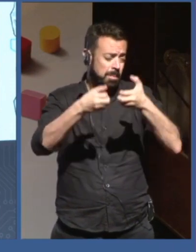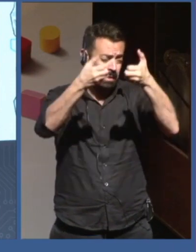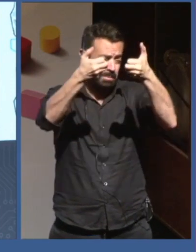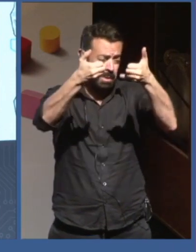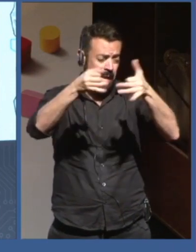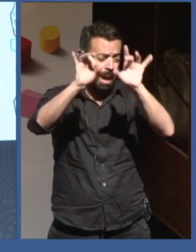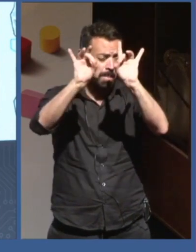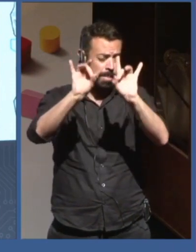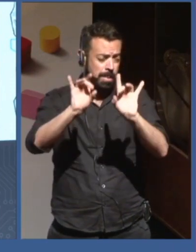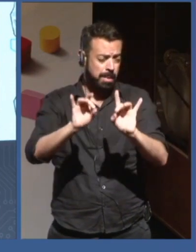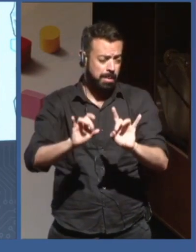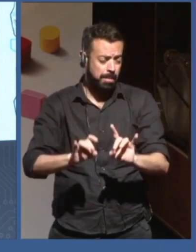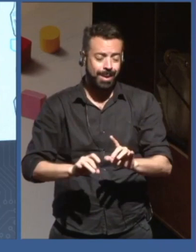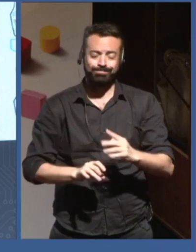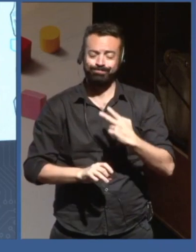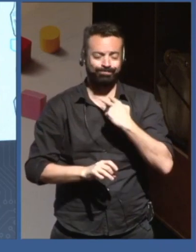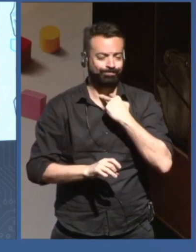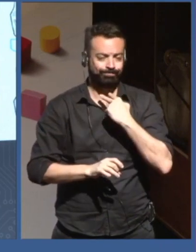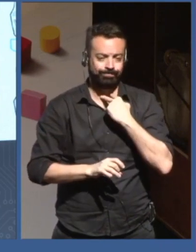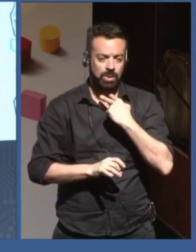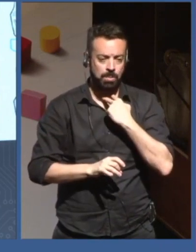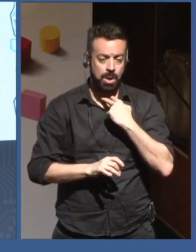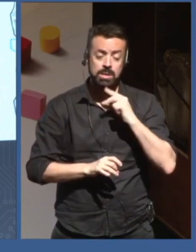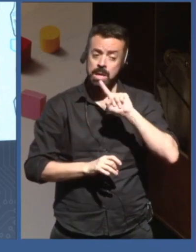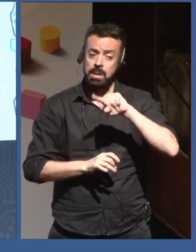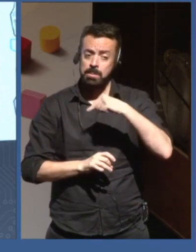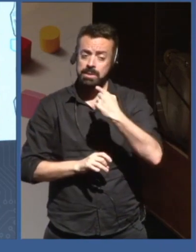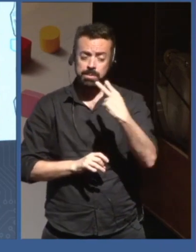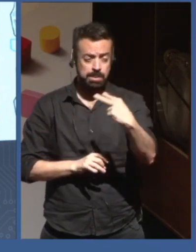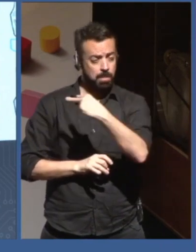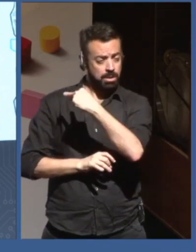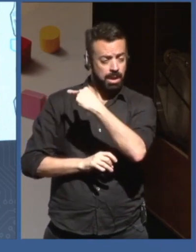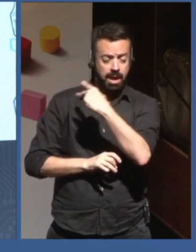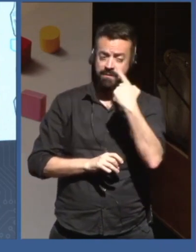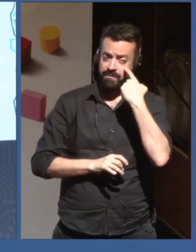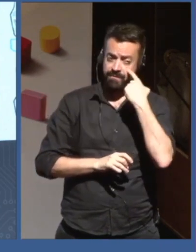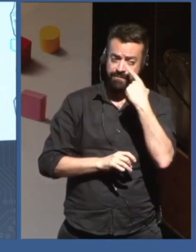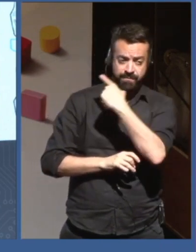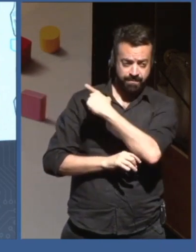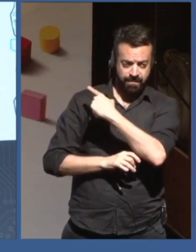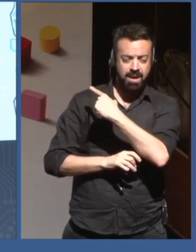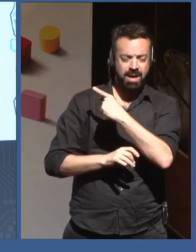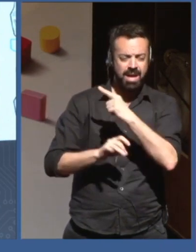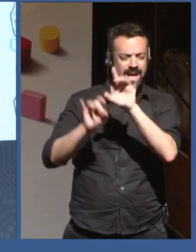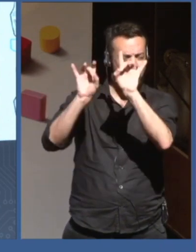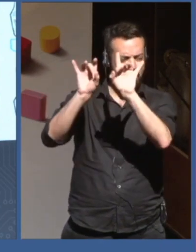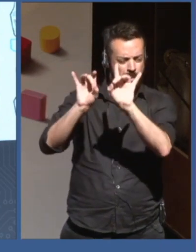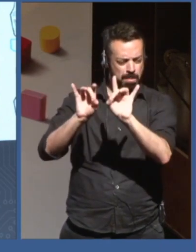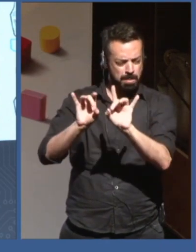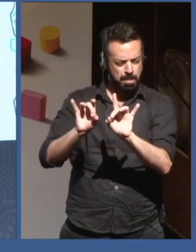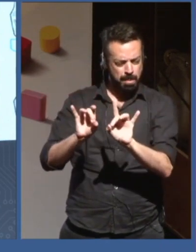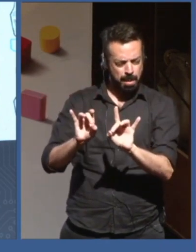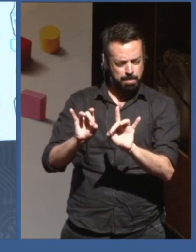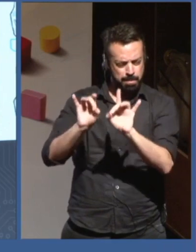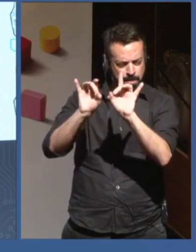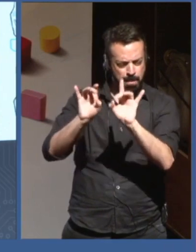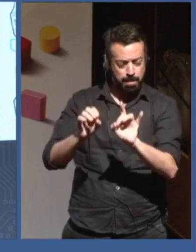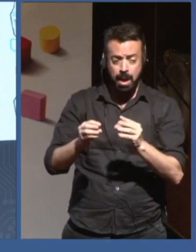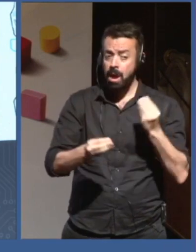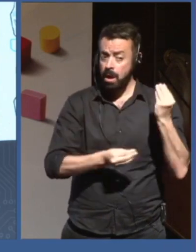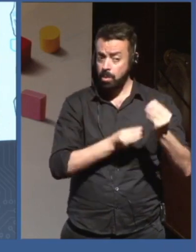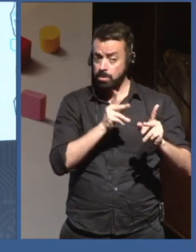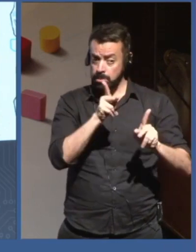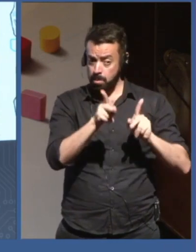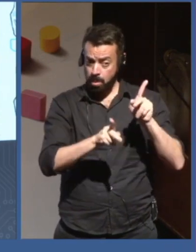gist of it is that you can find systematic correlations between the way a given population uses their cell phones